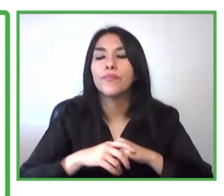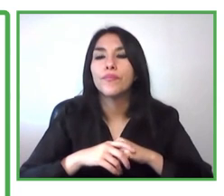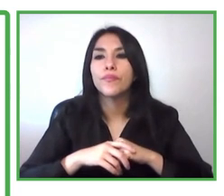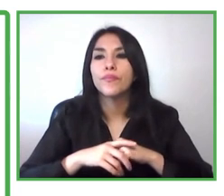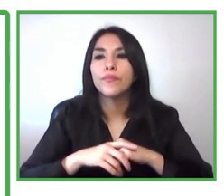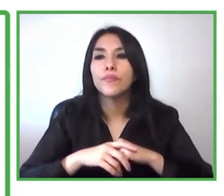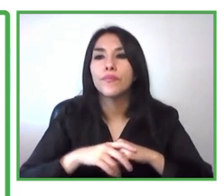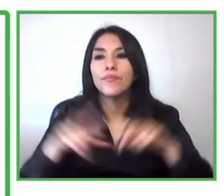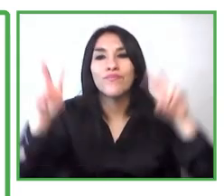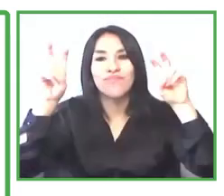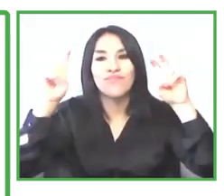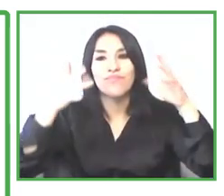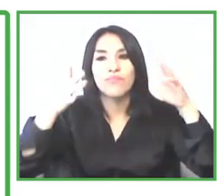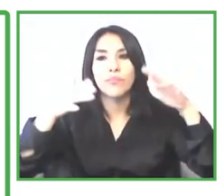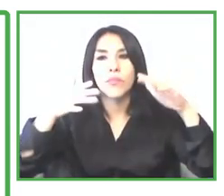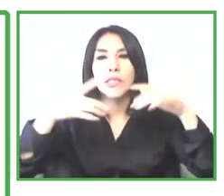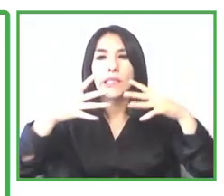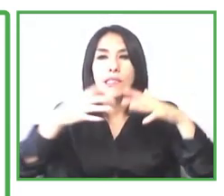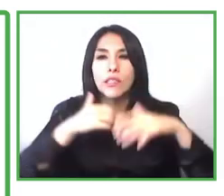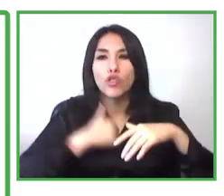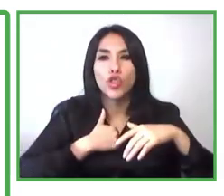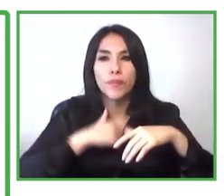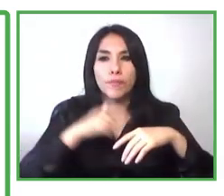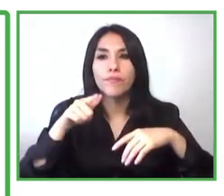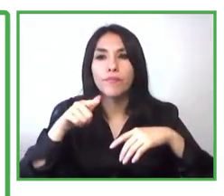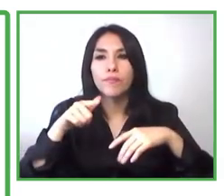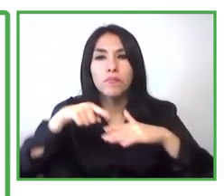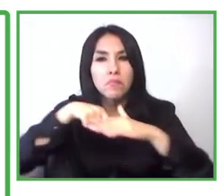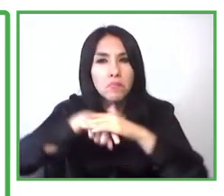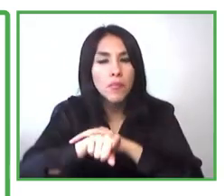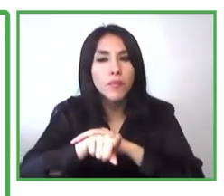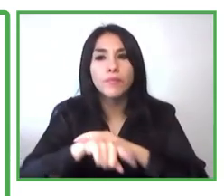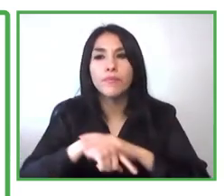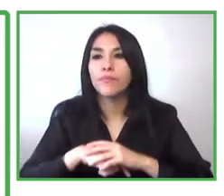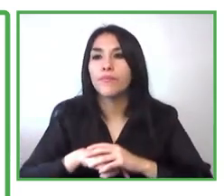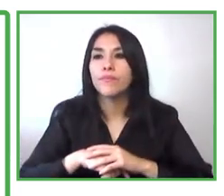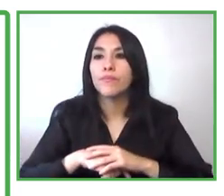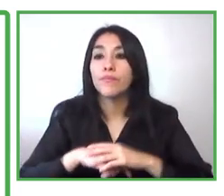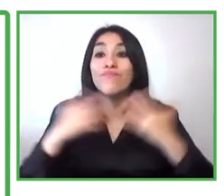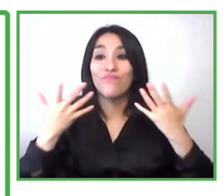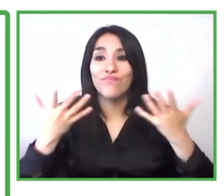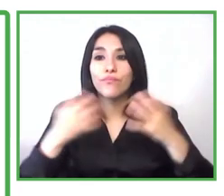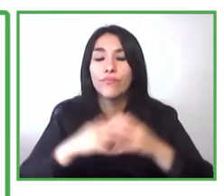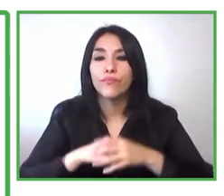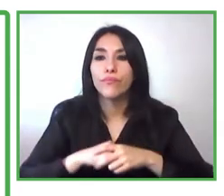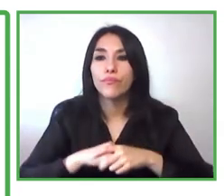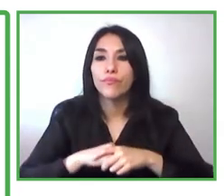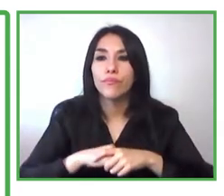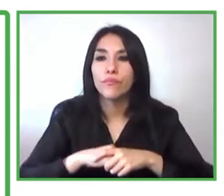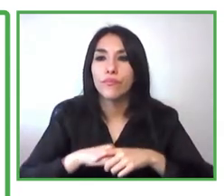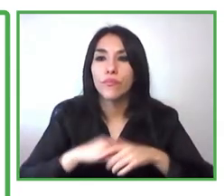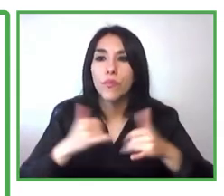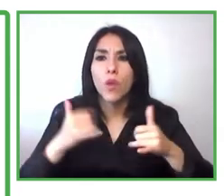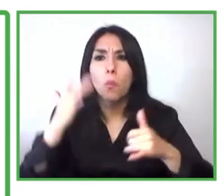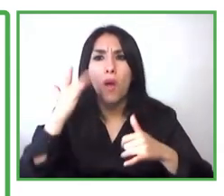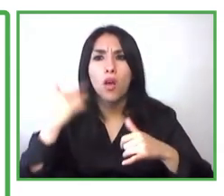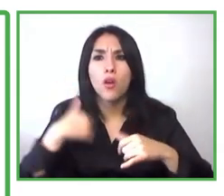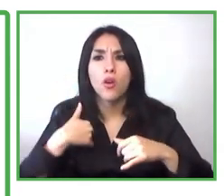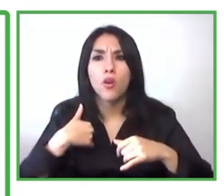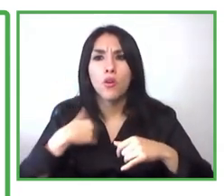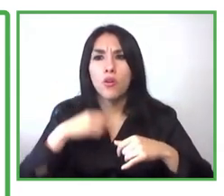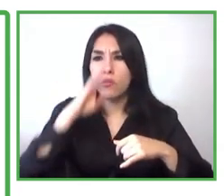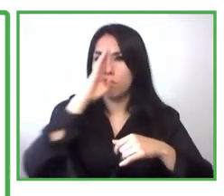this is the main reason that i decided to bring my experience as a